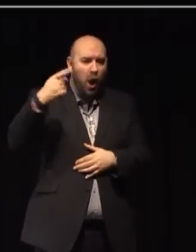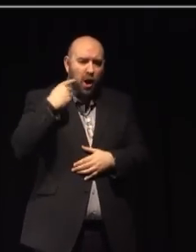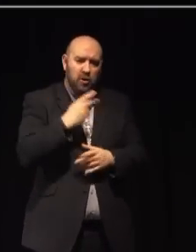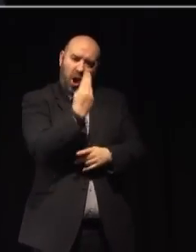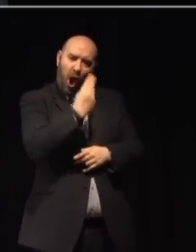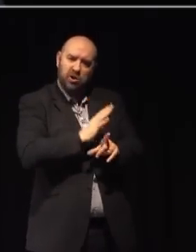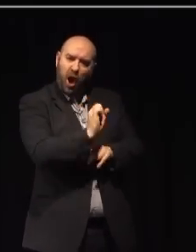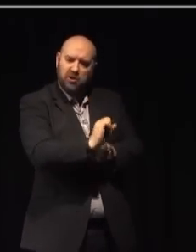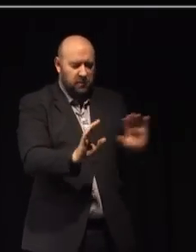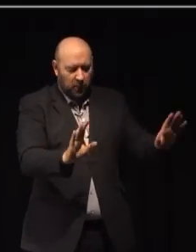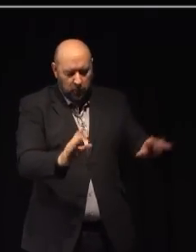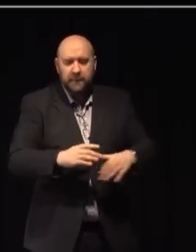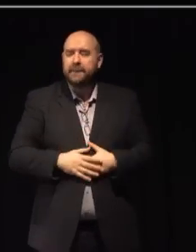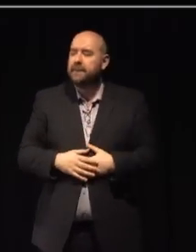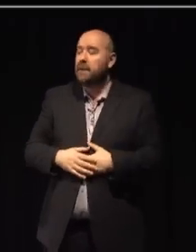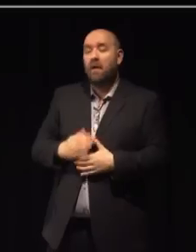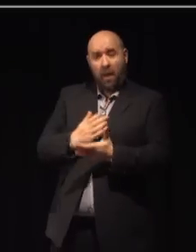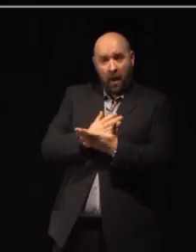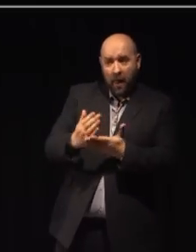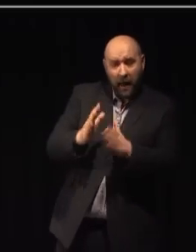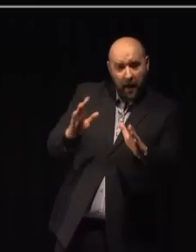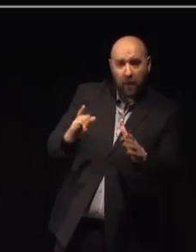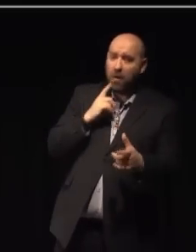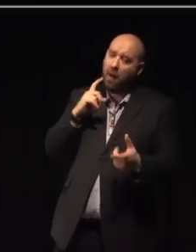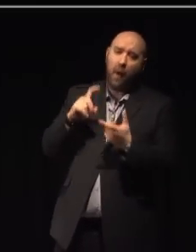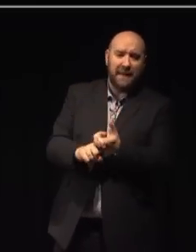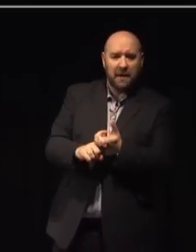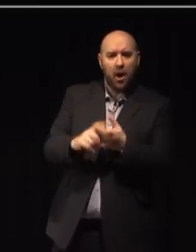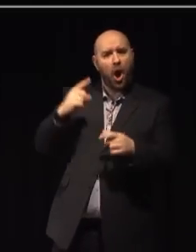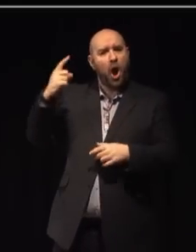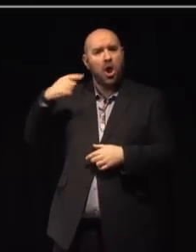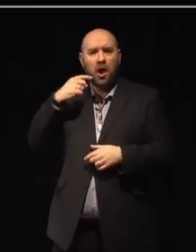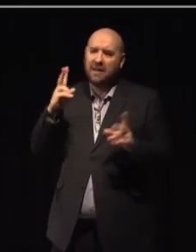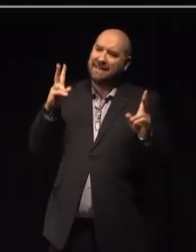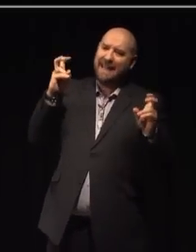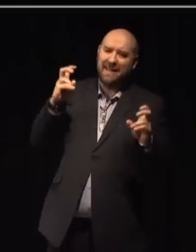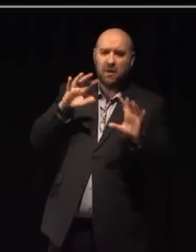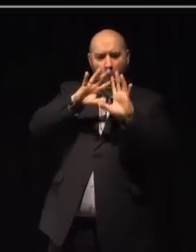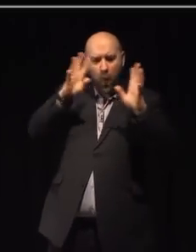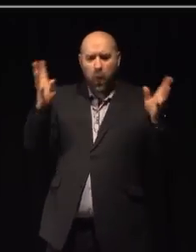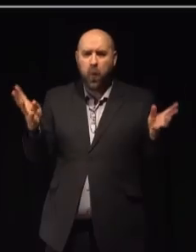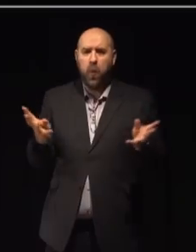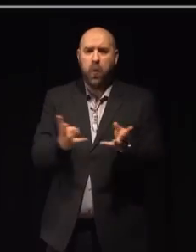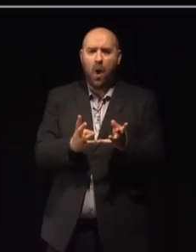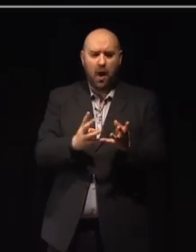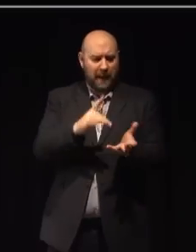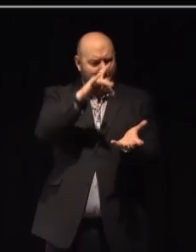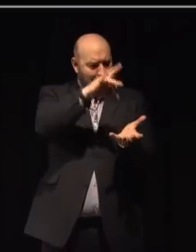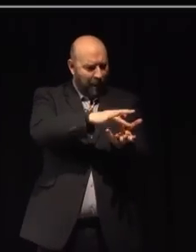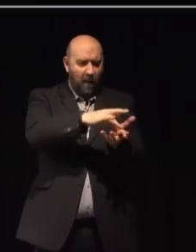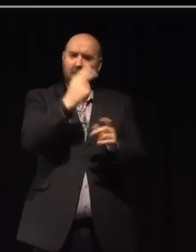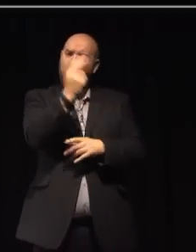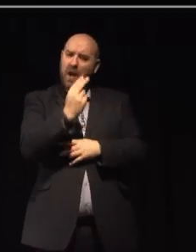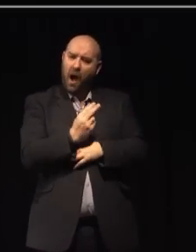And let me be clear. I'm committed to maintaining London's status as a world capital of the arts. A flourishing